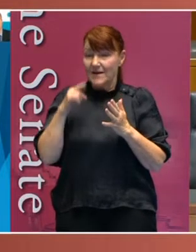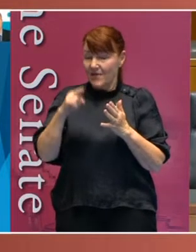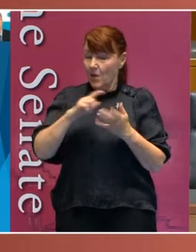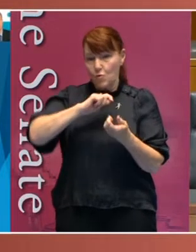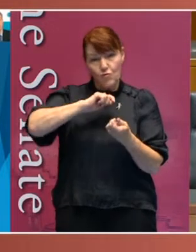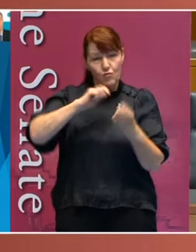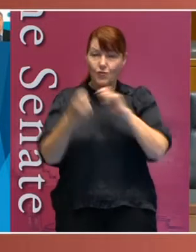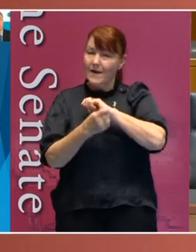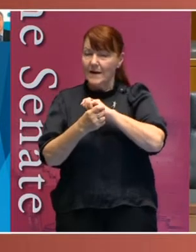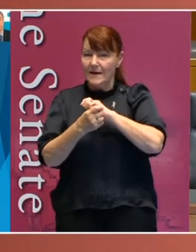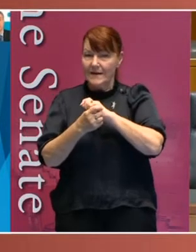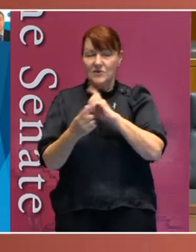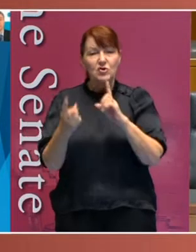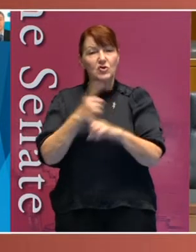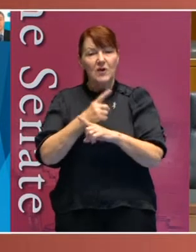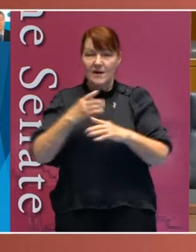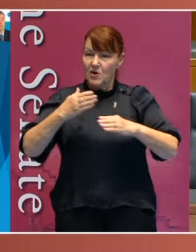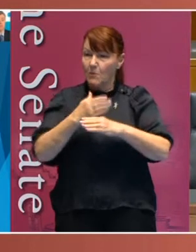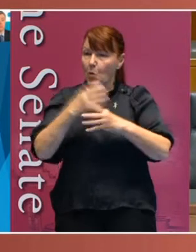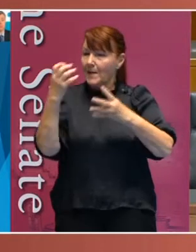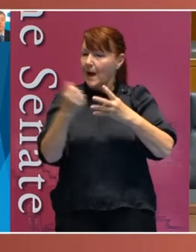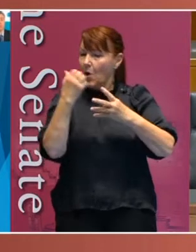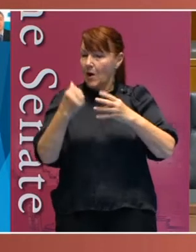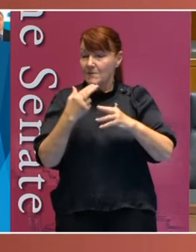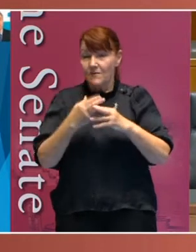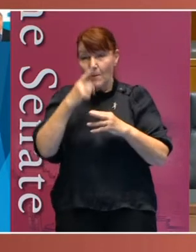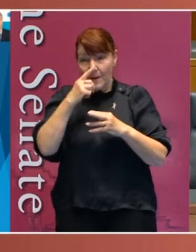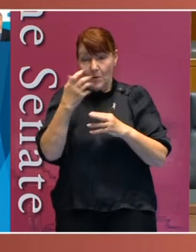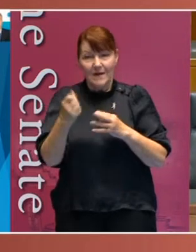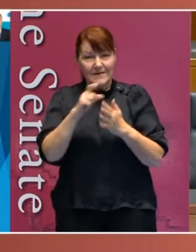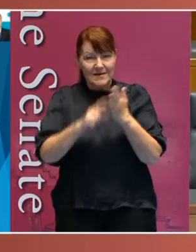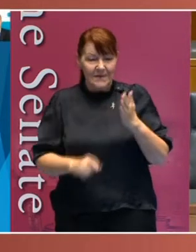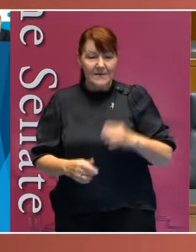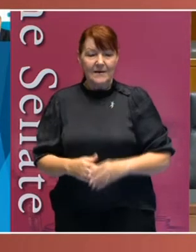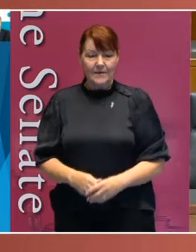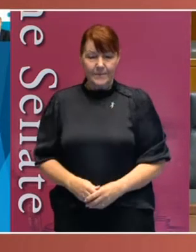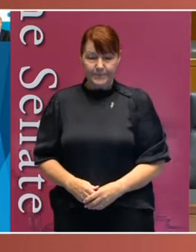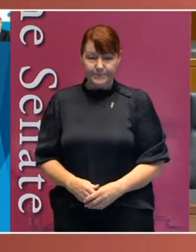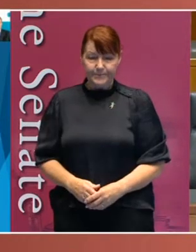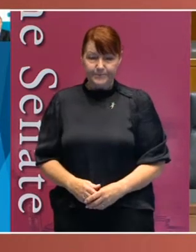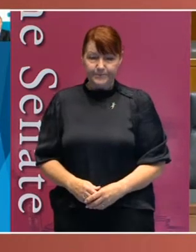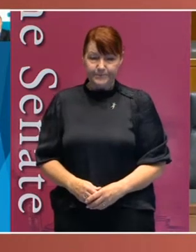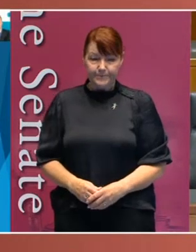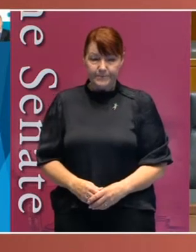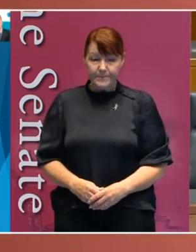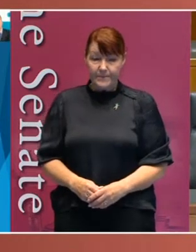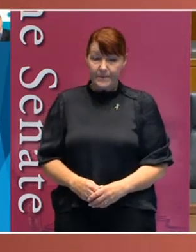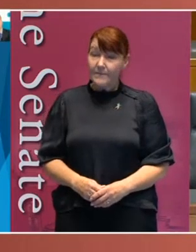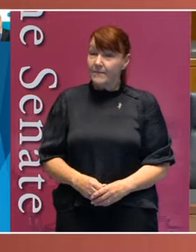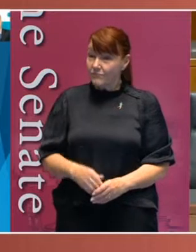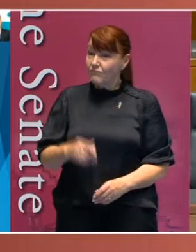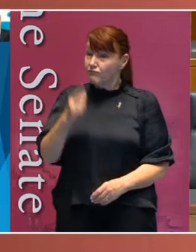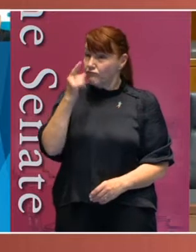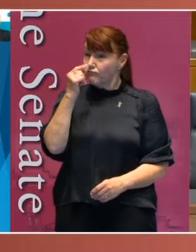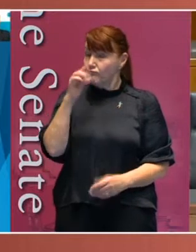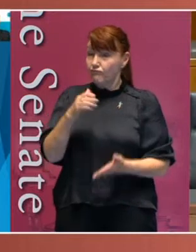change the employment outcomes for people with disability. And perhaps quite rightly, the Australian